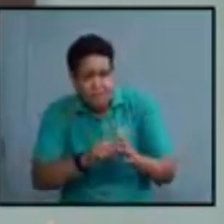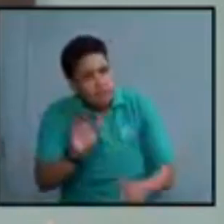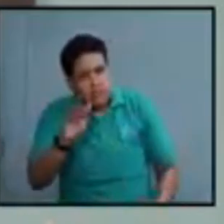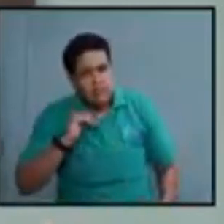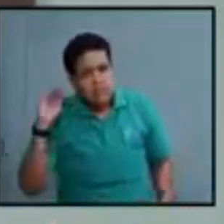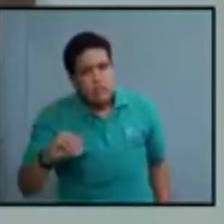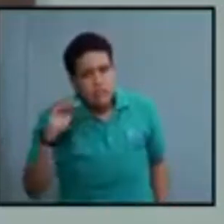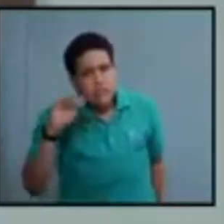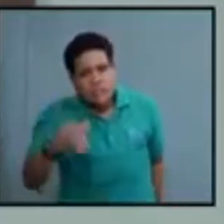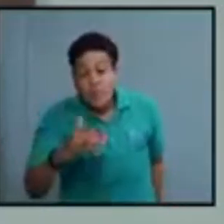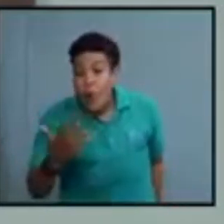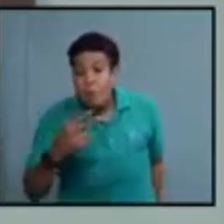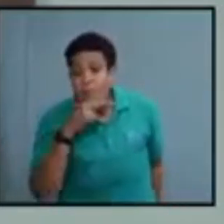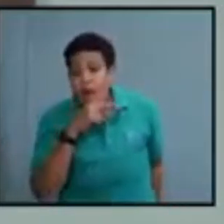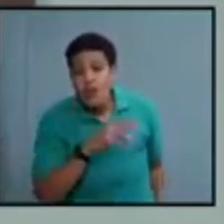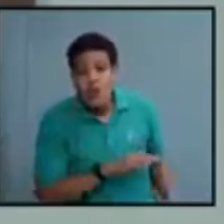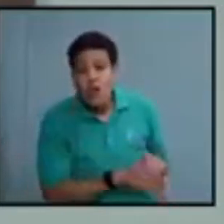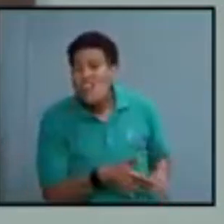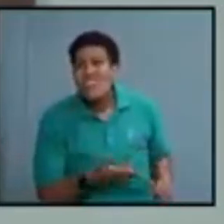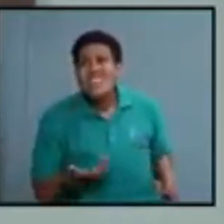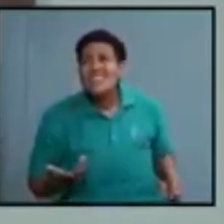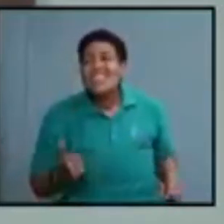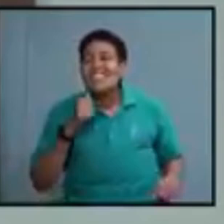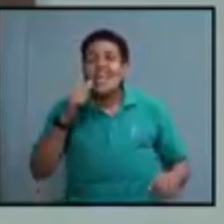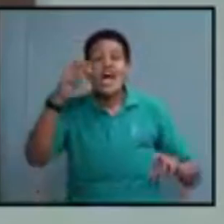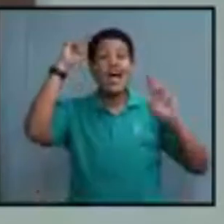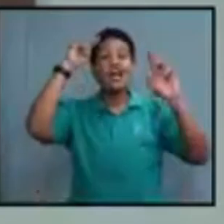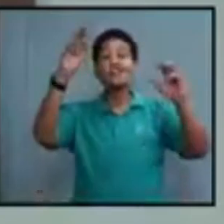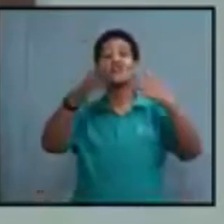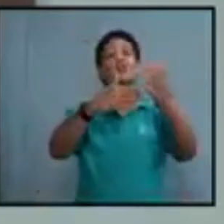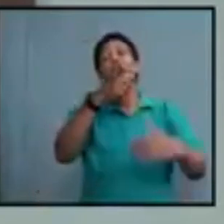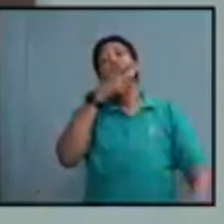the virus is not a respecter of anyone.